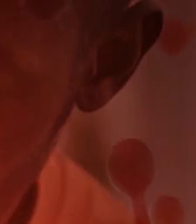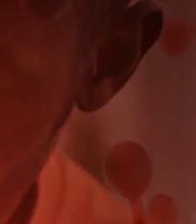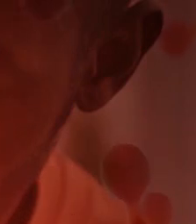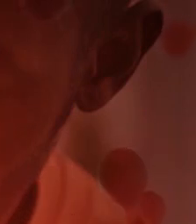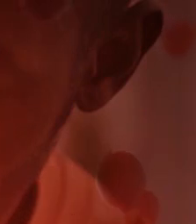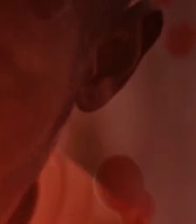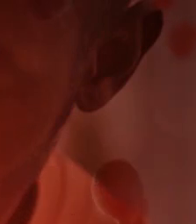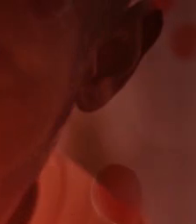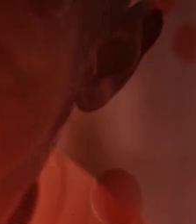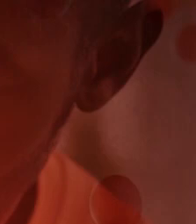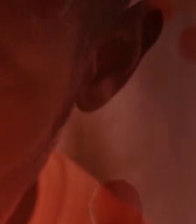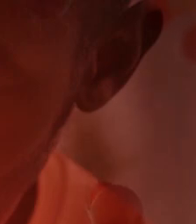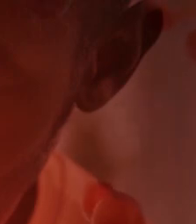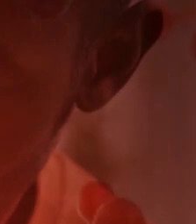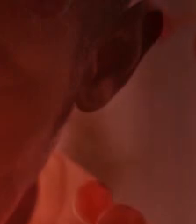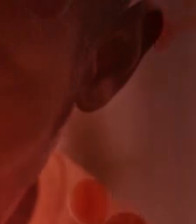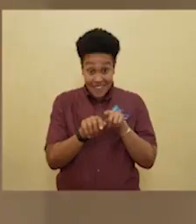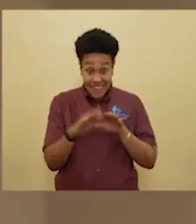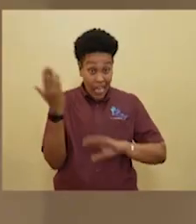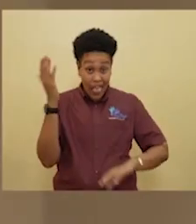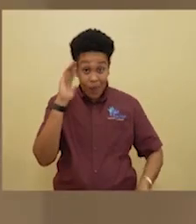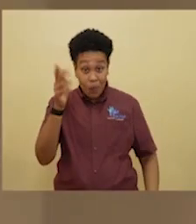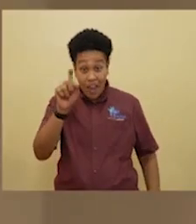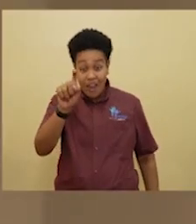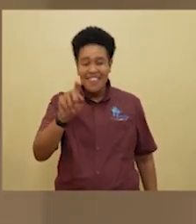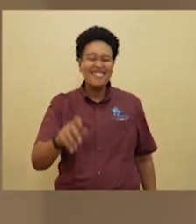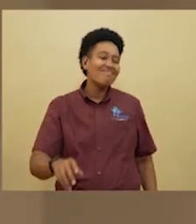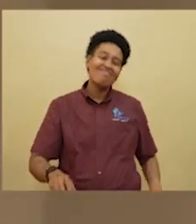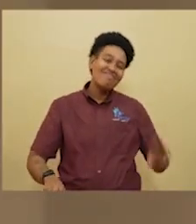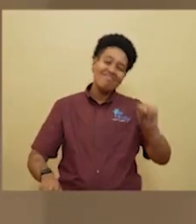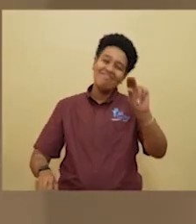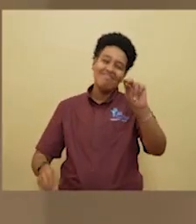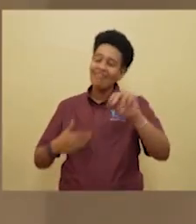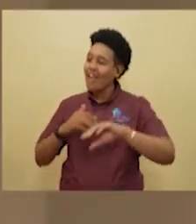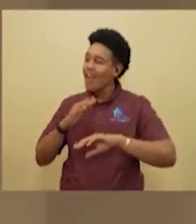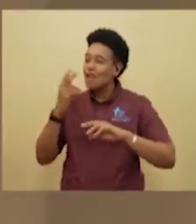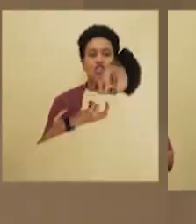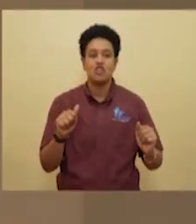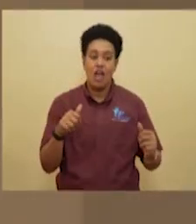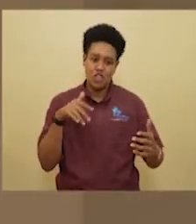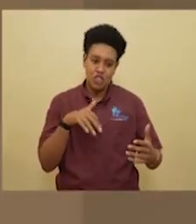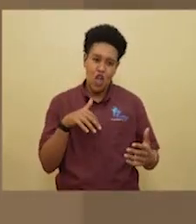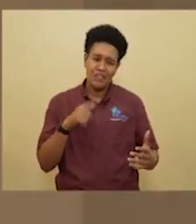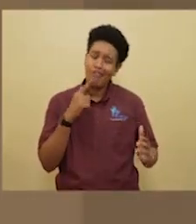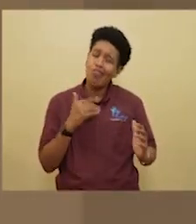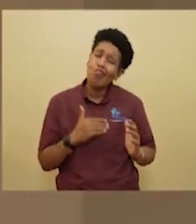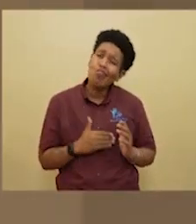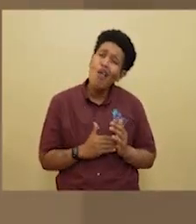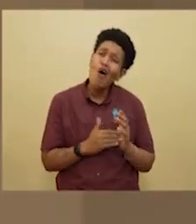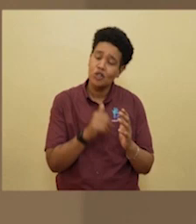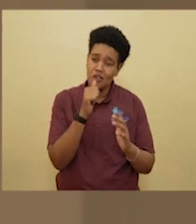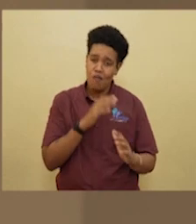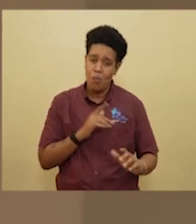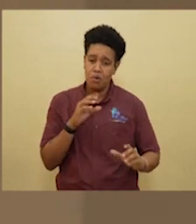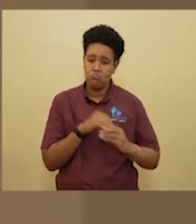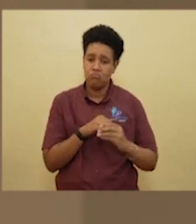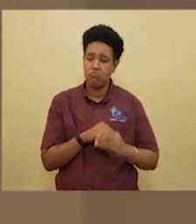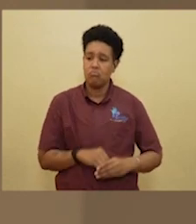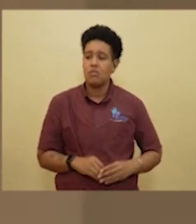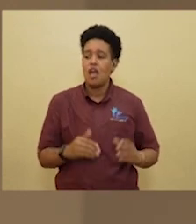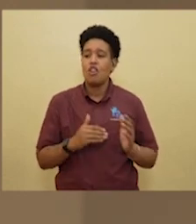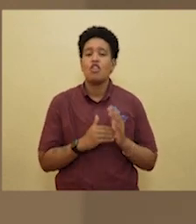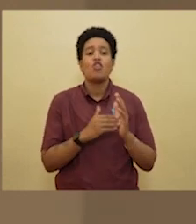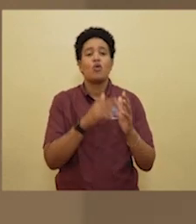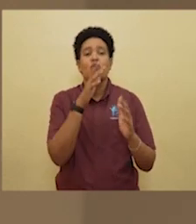I doubt it very much. I don't think that has been tested. Thousands of women have already